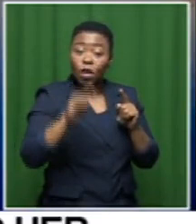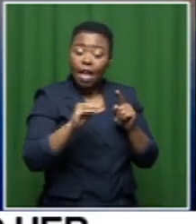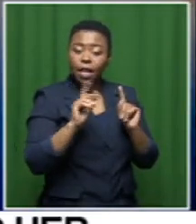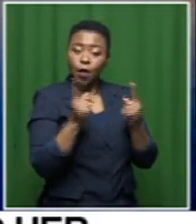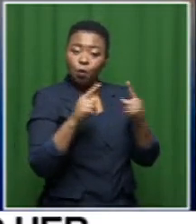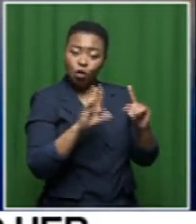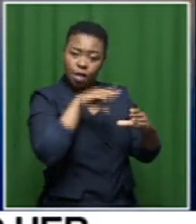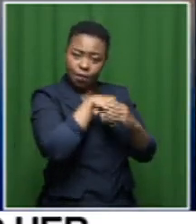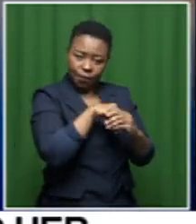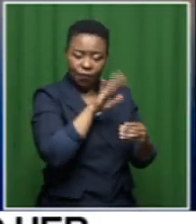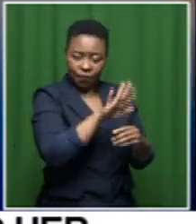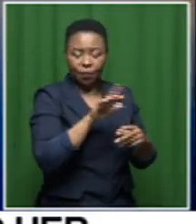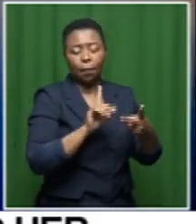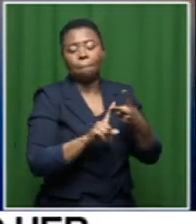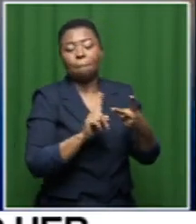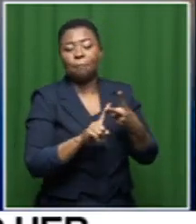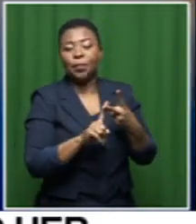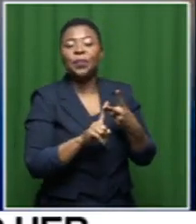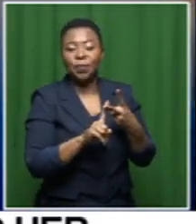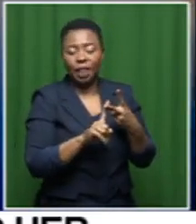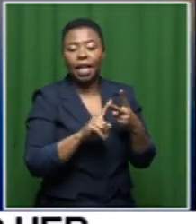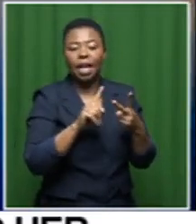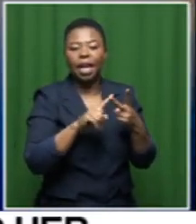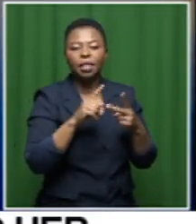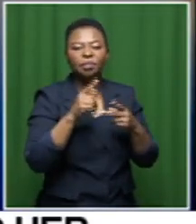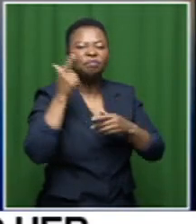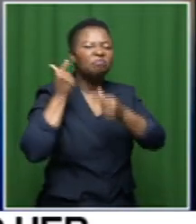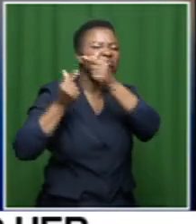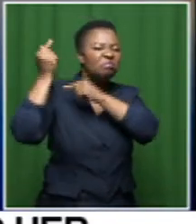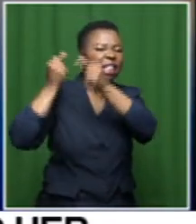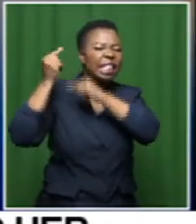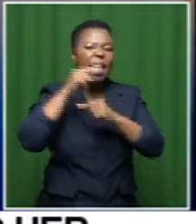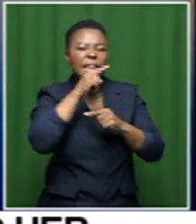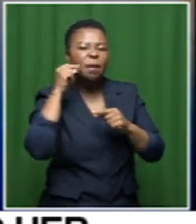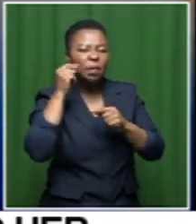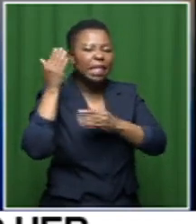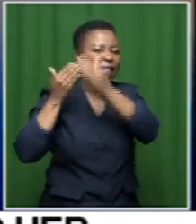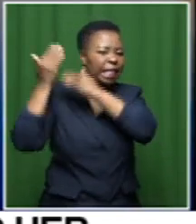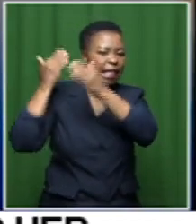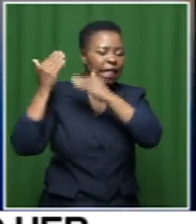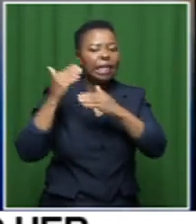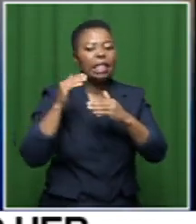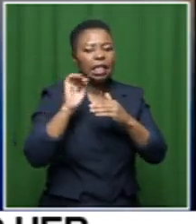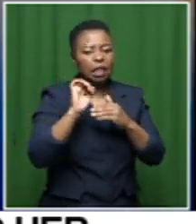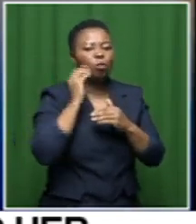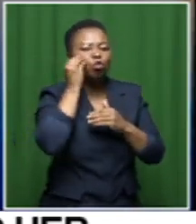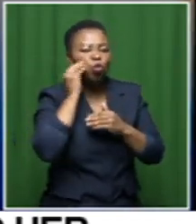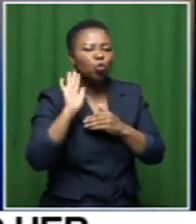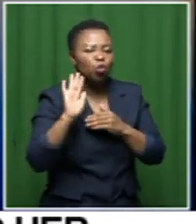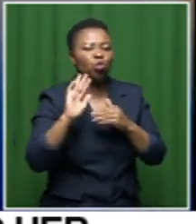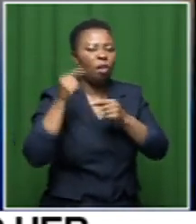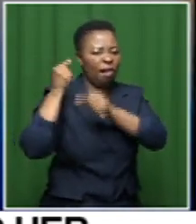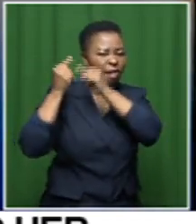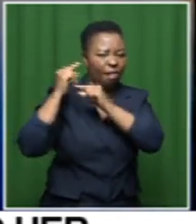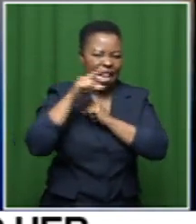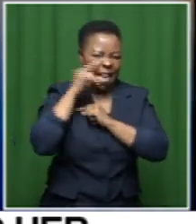song really is also speaking about I speak about my clan names so I put that